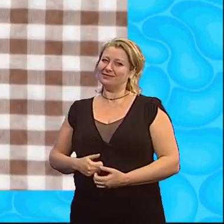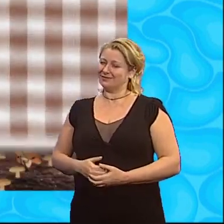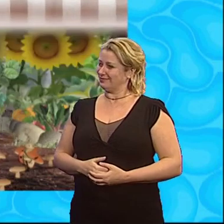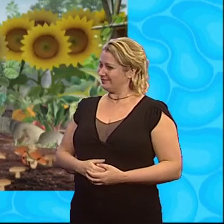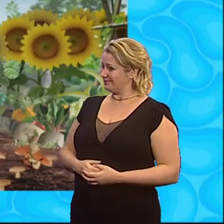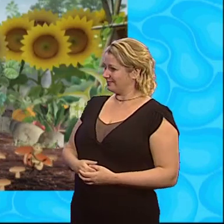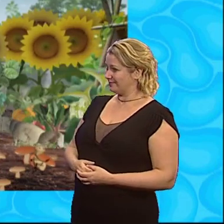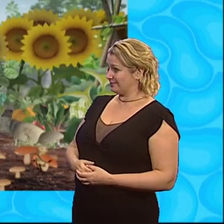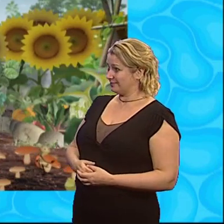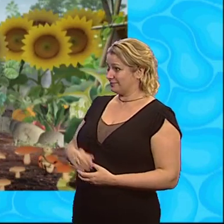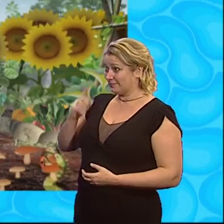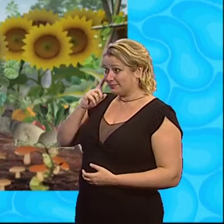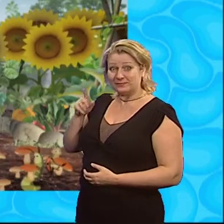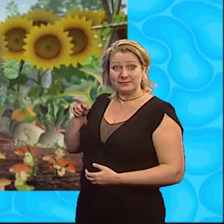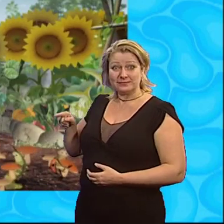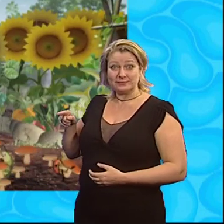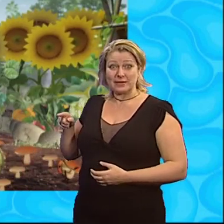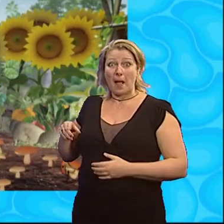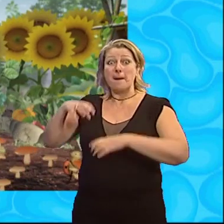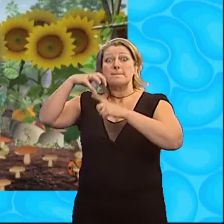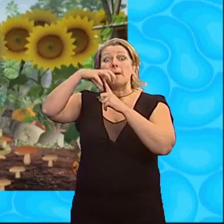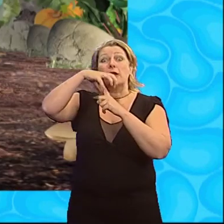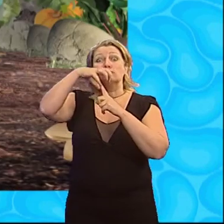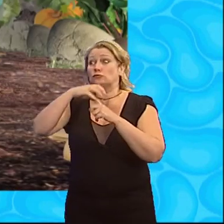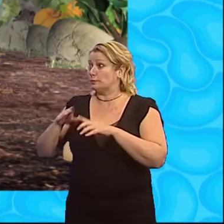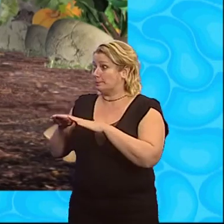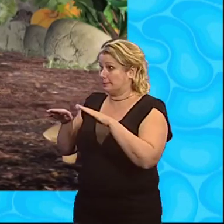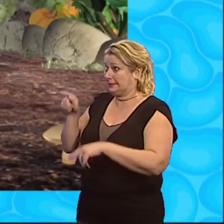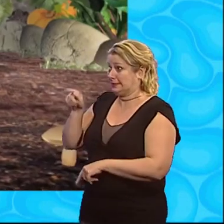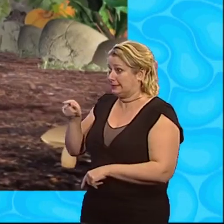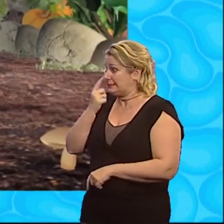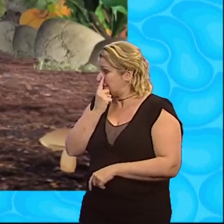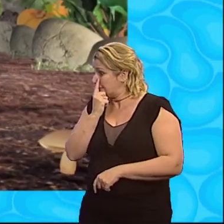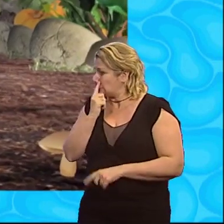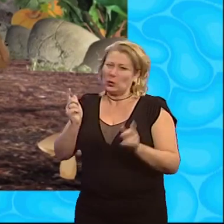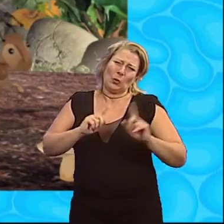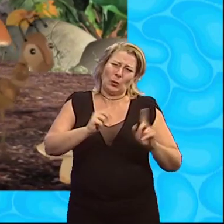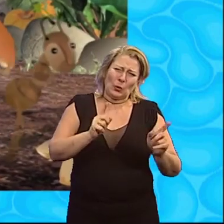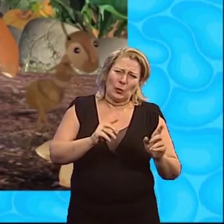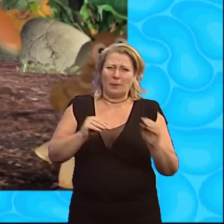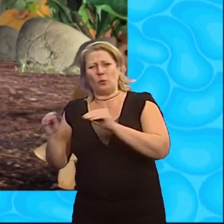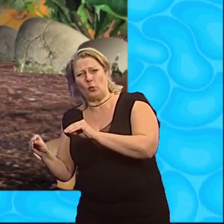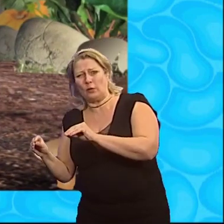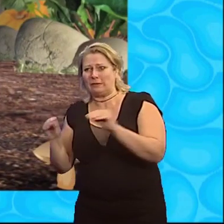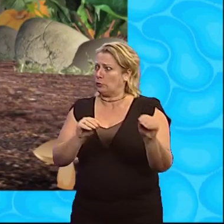Put that mushroom table over there No, not there There